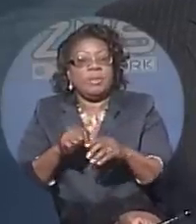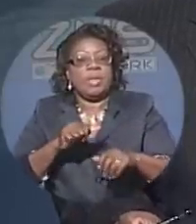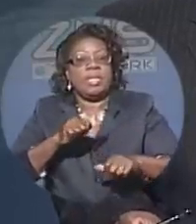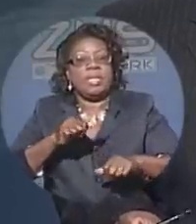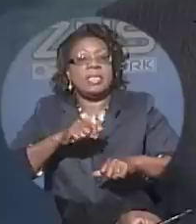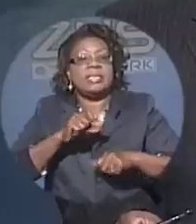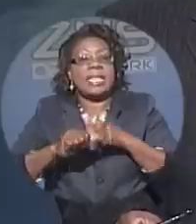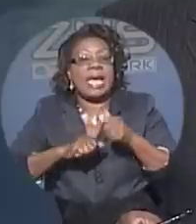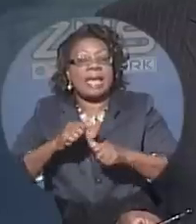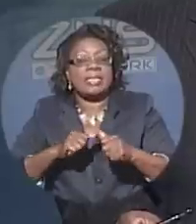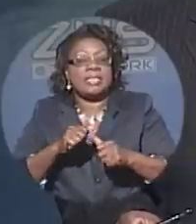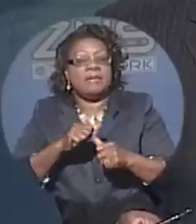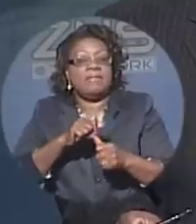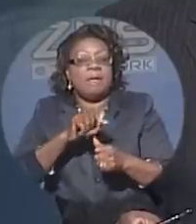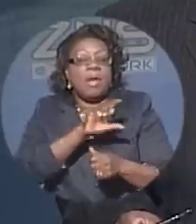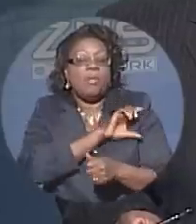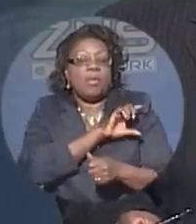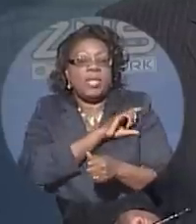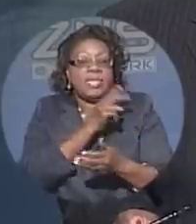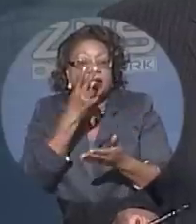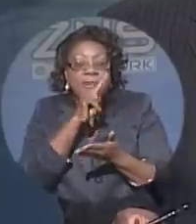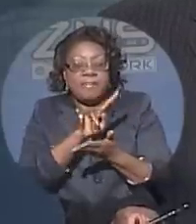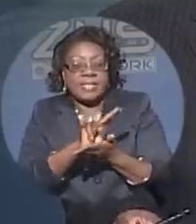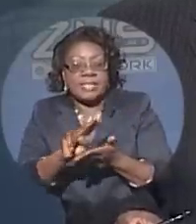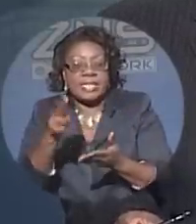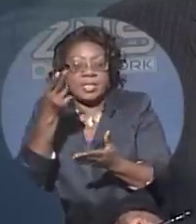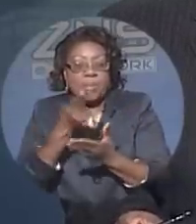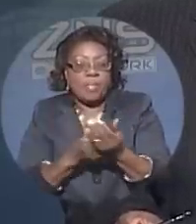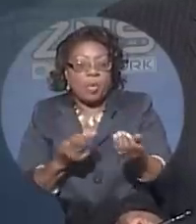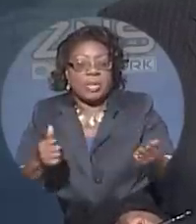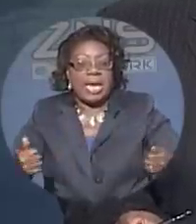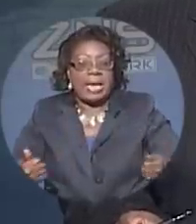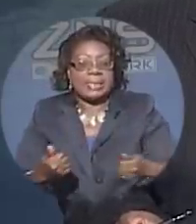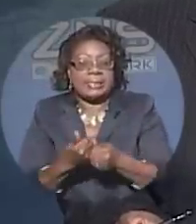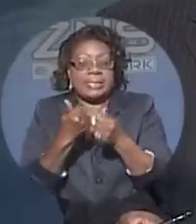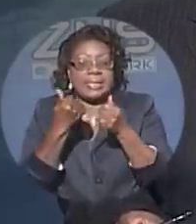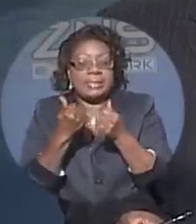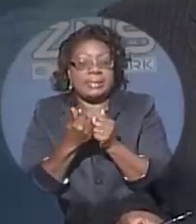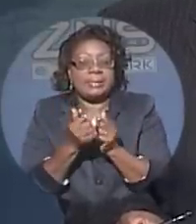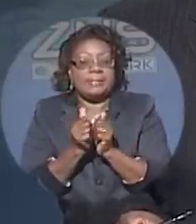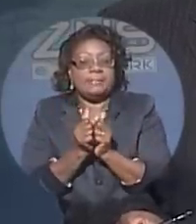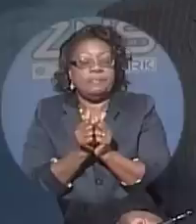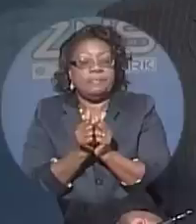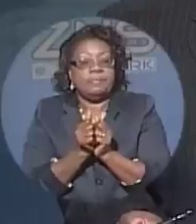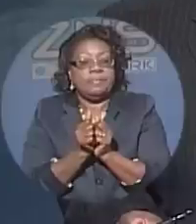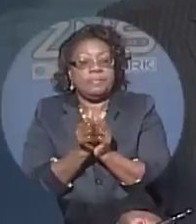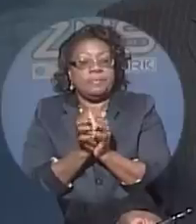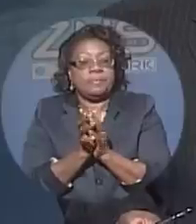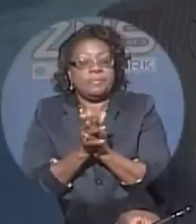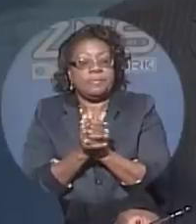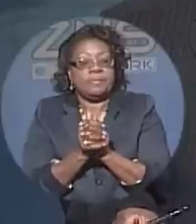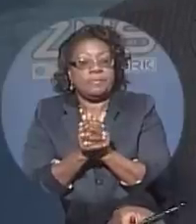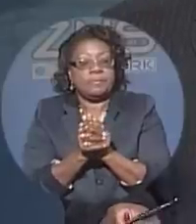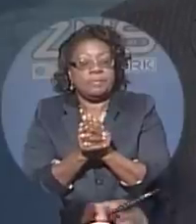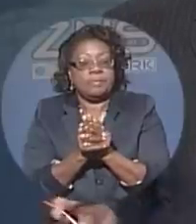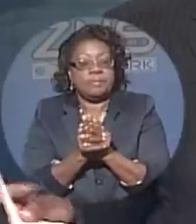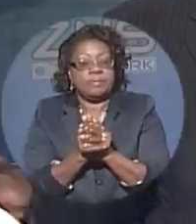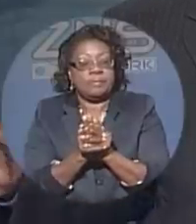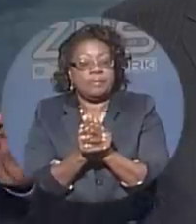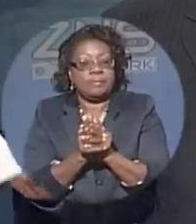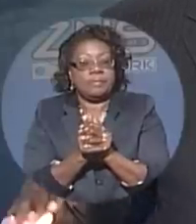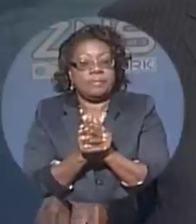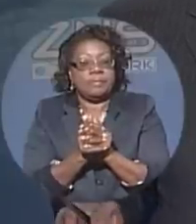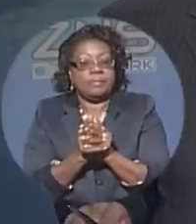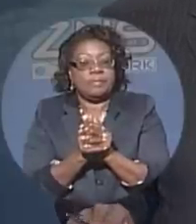police investigation into these matters continue, both victims are the country's 28th and 29th traffic fatalities for the